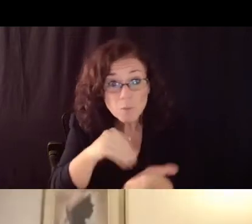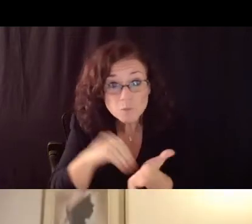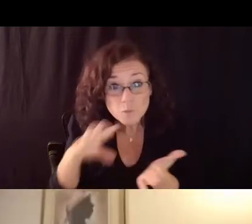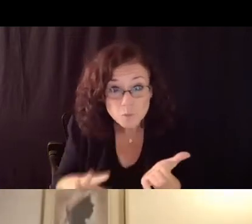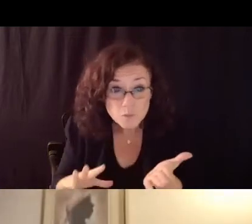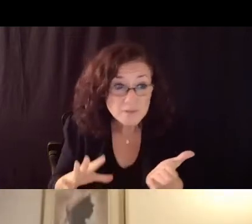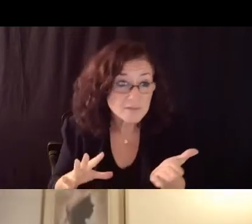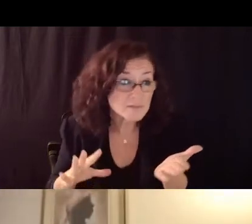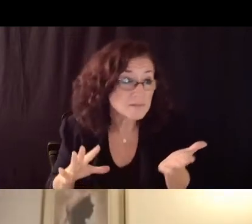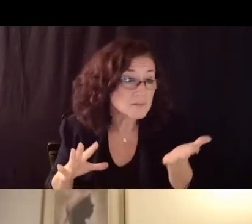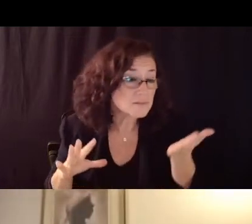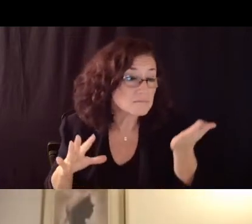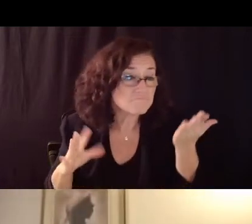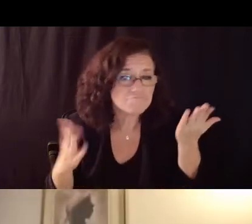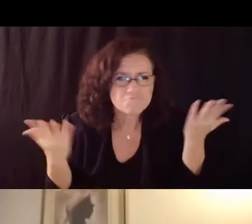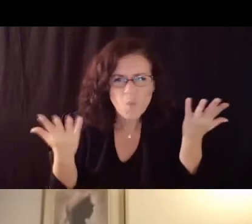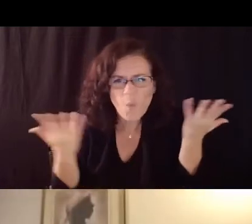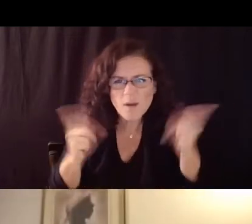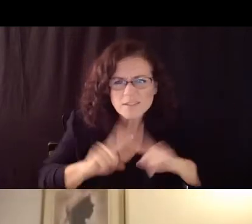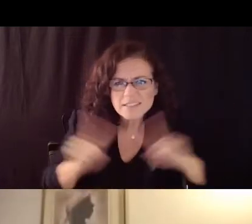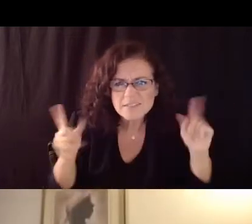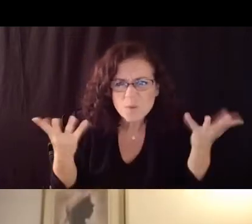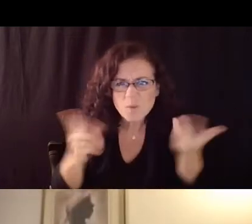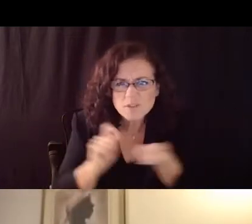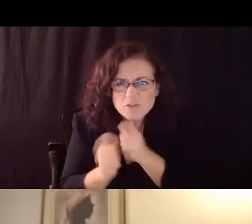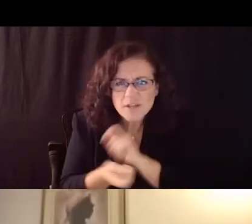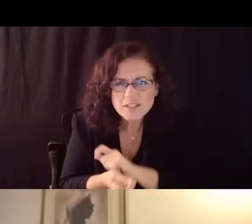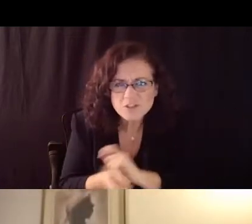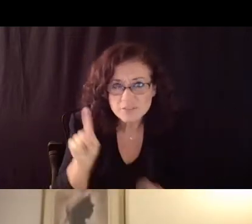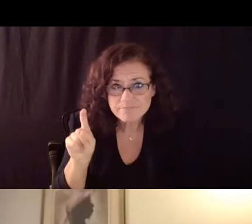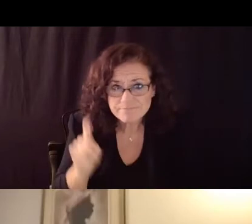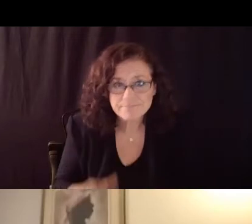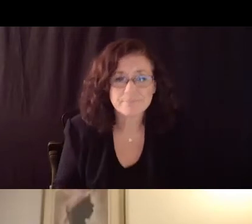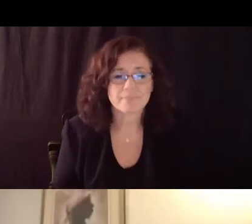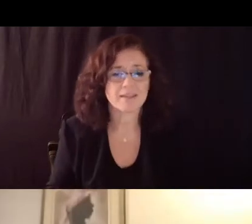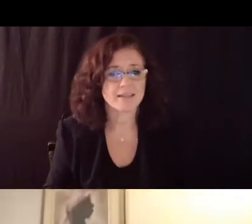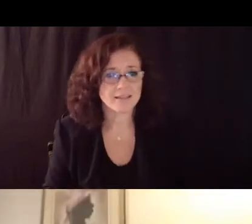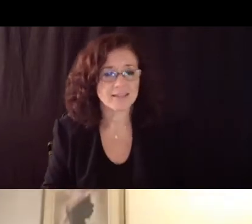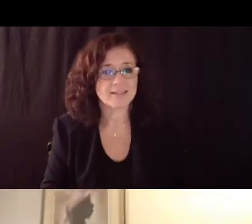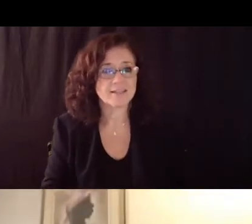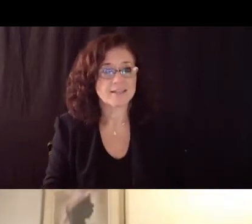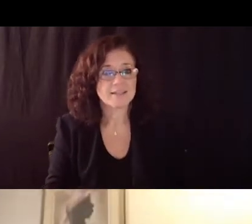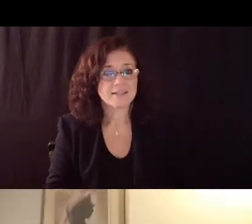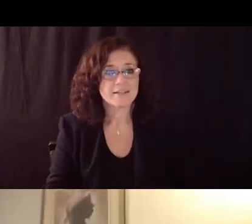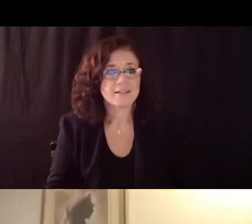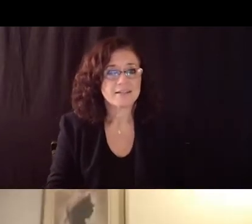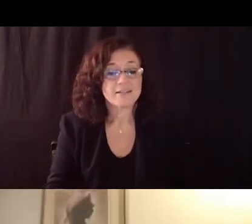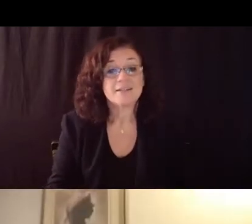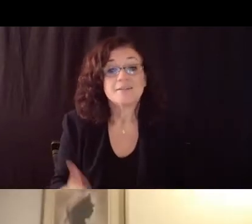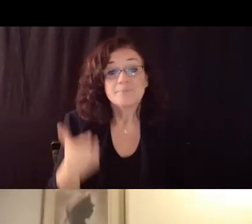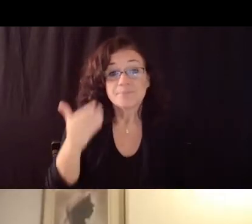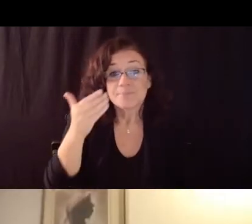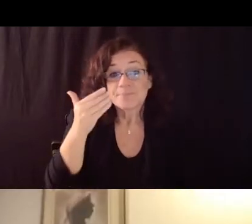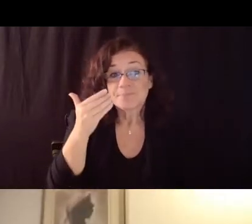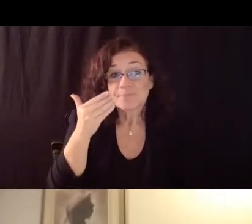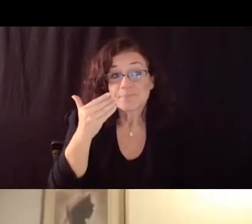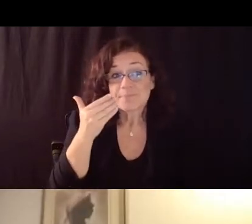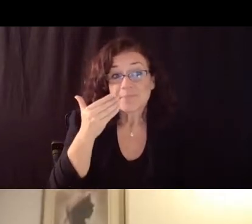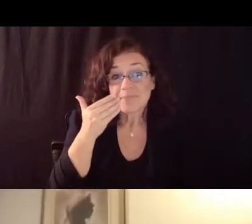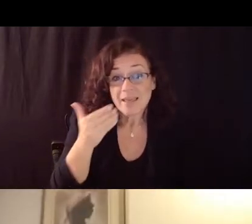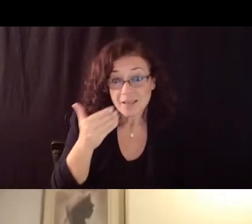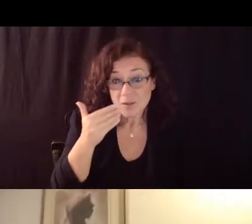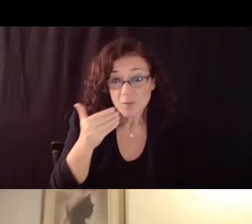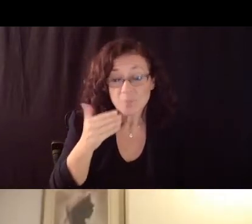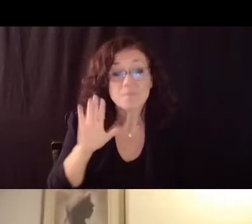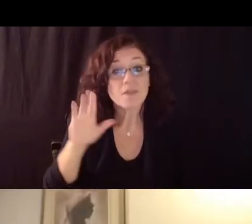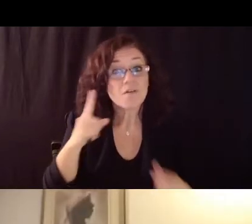can you someone respond to that or so thank you uh miss sims monton the for the first part of